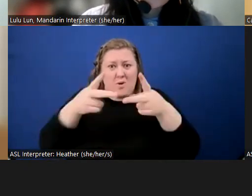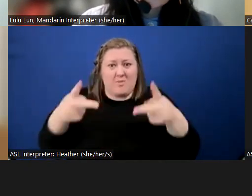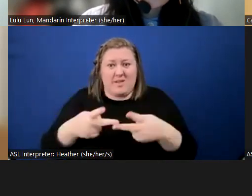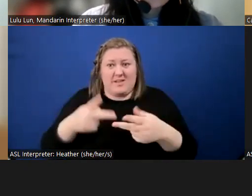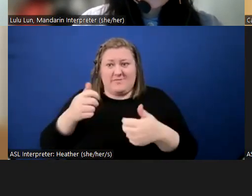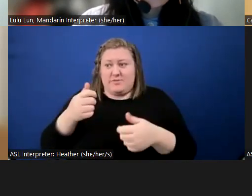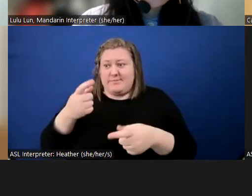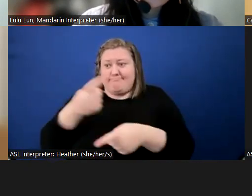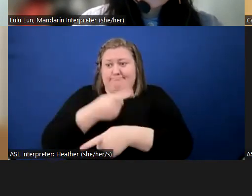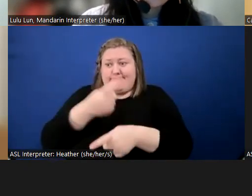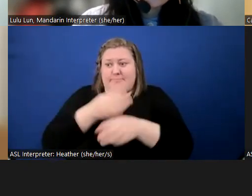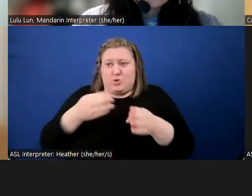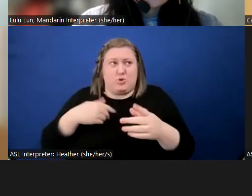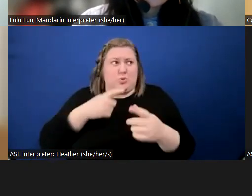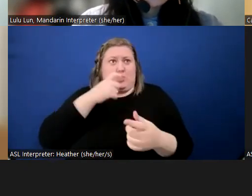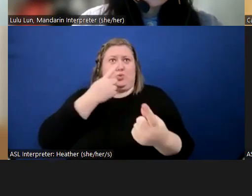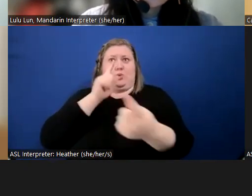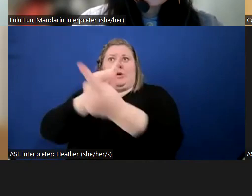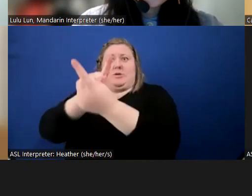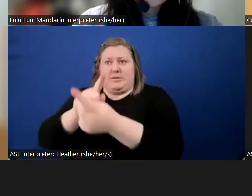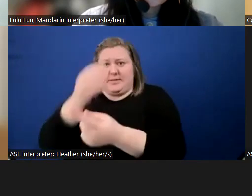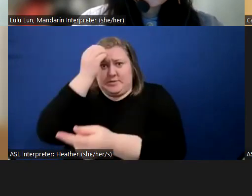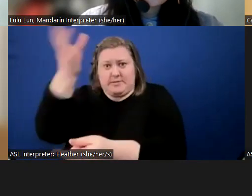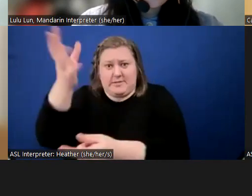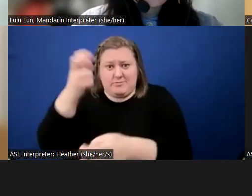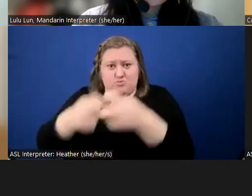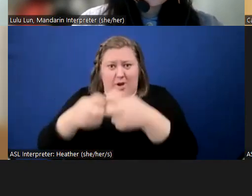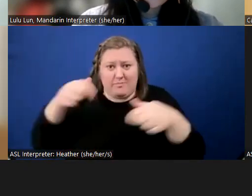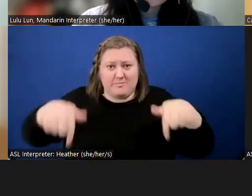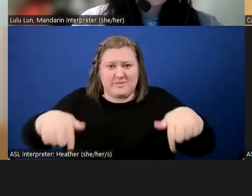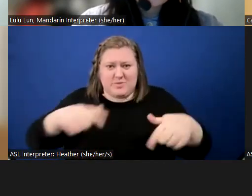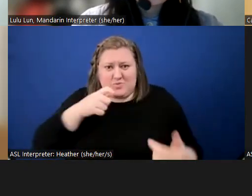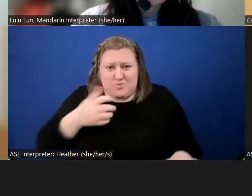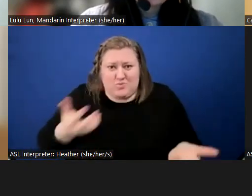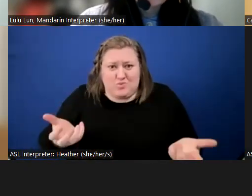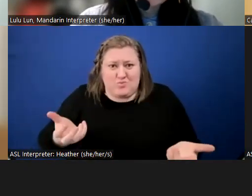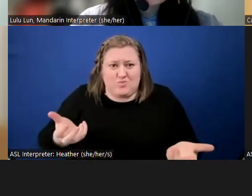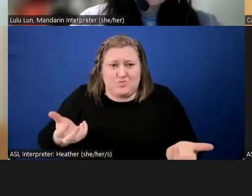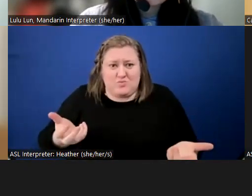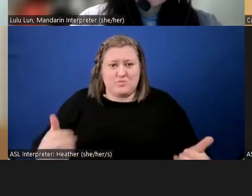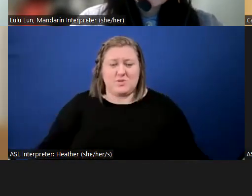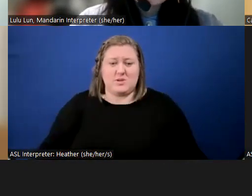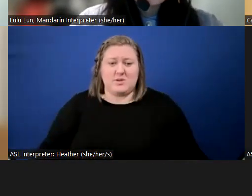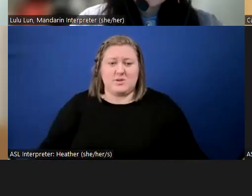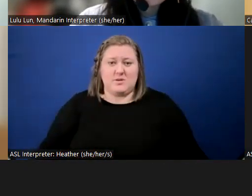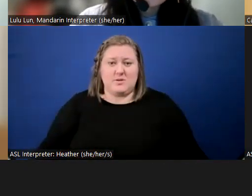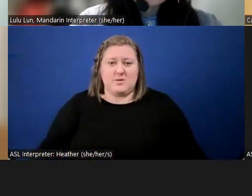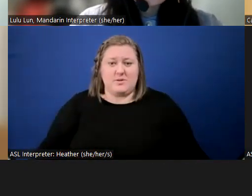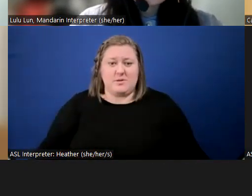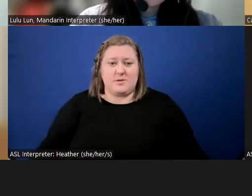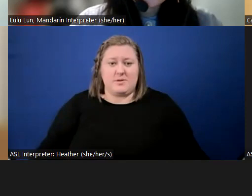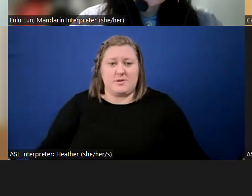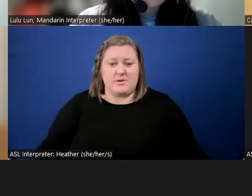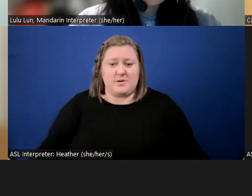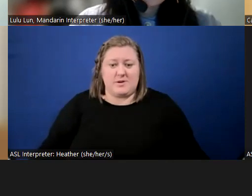citizen to go. I mean, I don't know. I mean, we've gone to, you go to the Board of Health, you